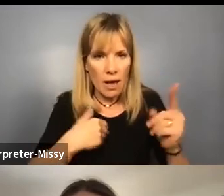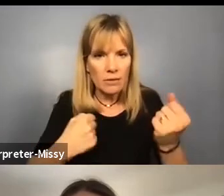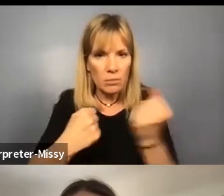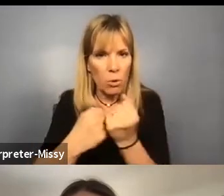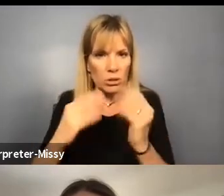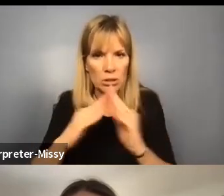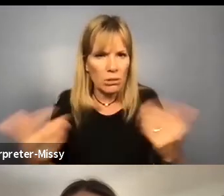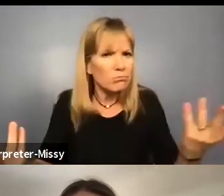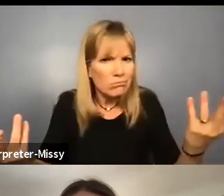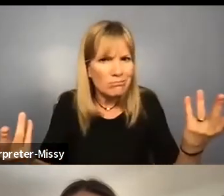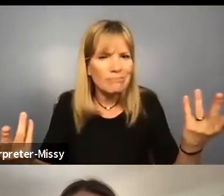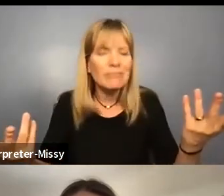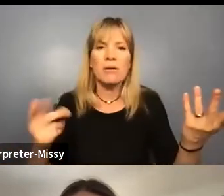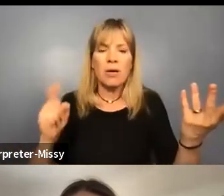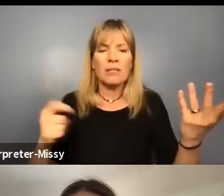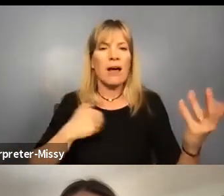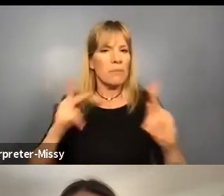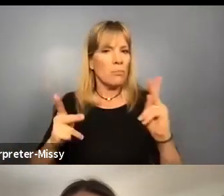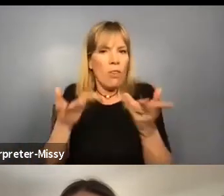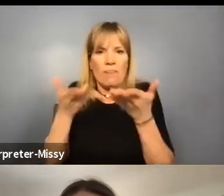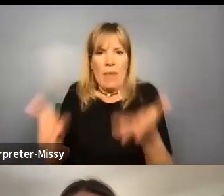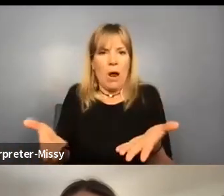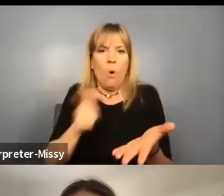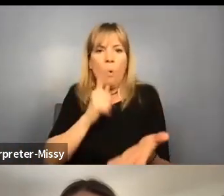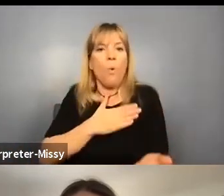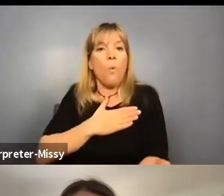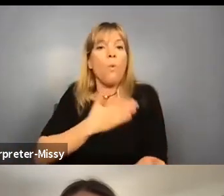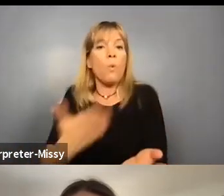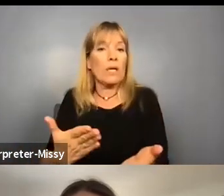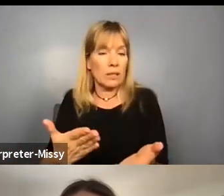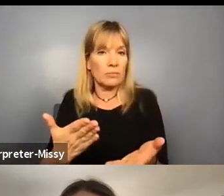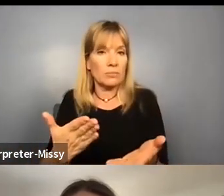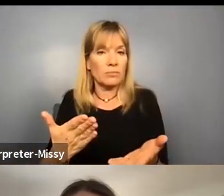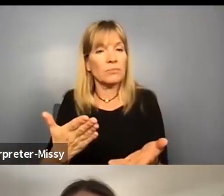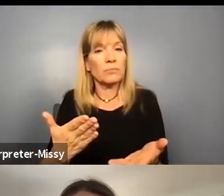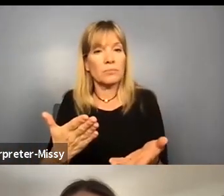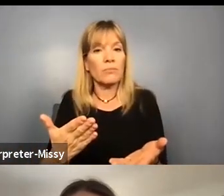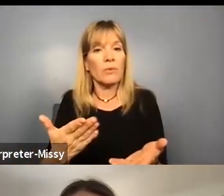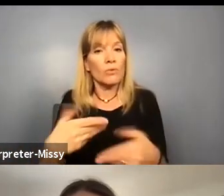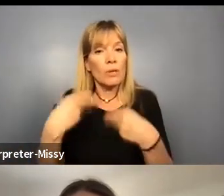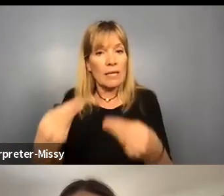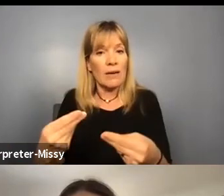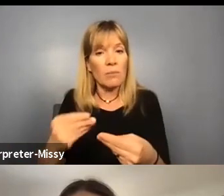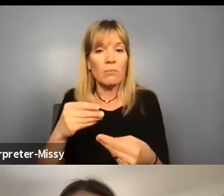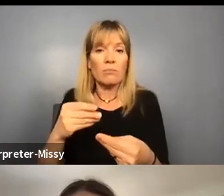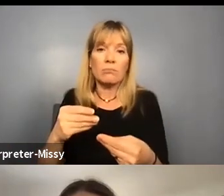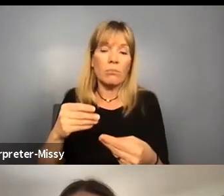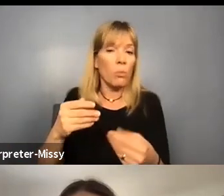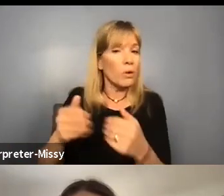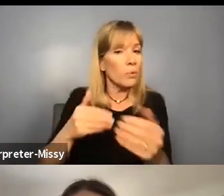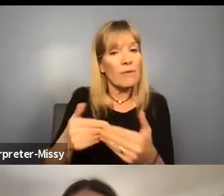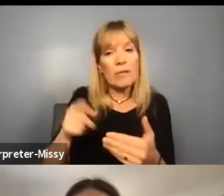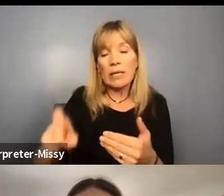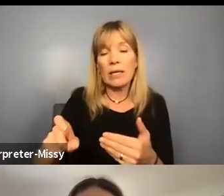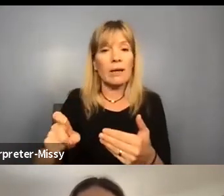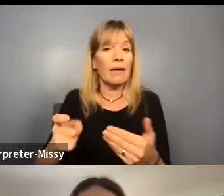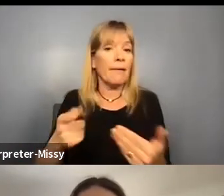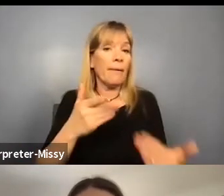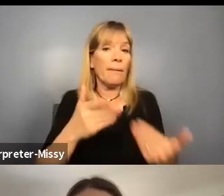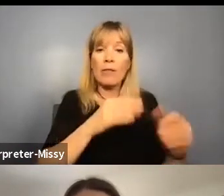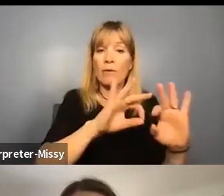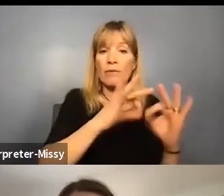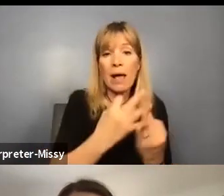system. They have to have people in place who are willing to provide them with their needs, albeit family members,